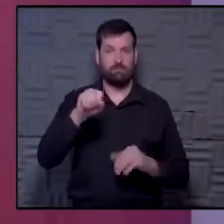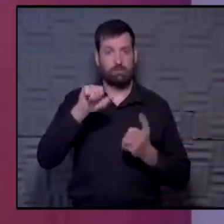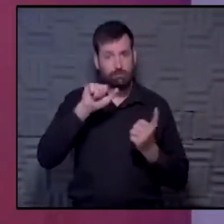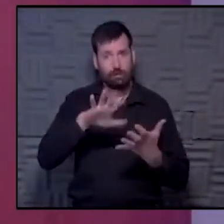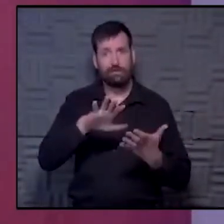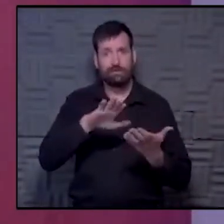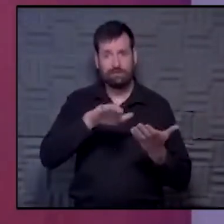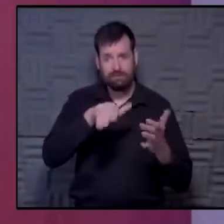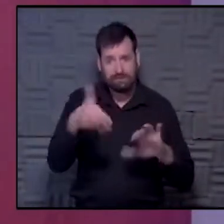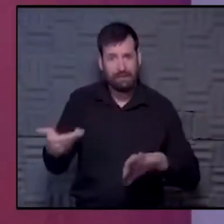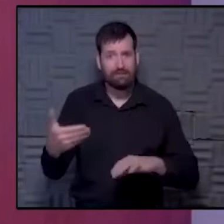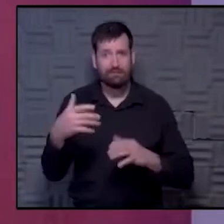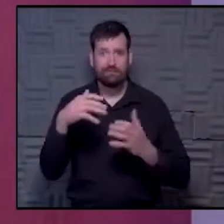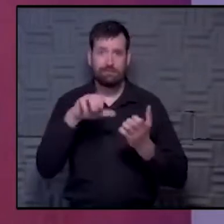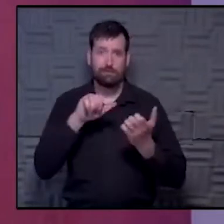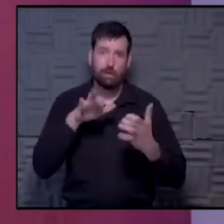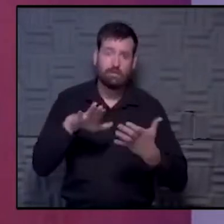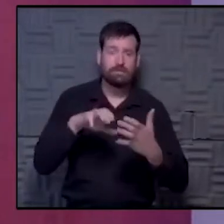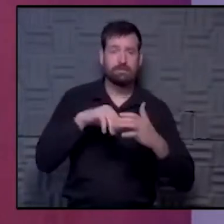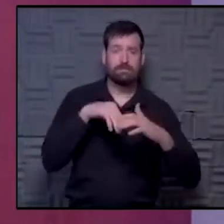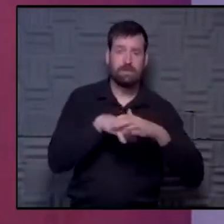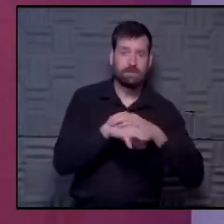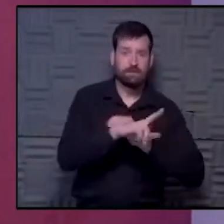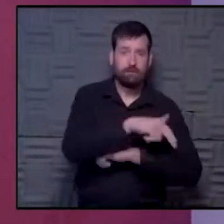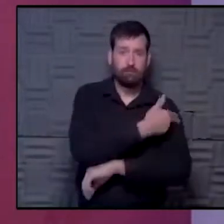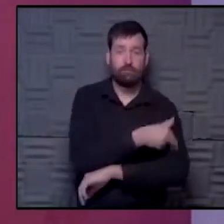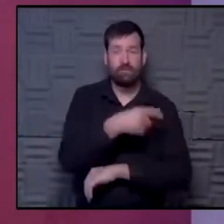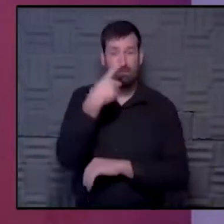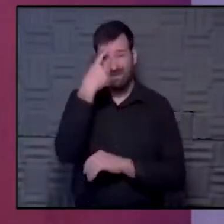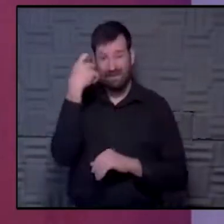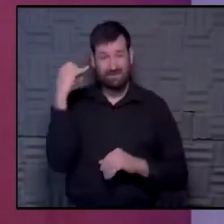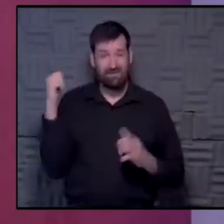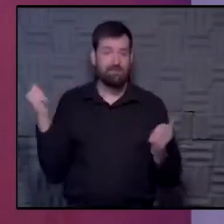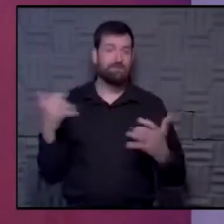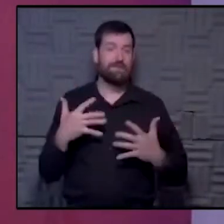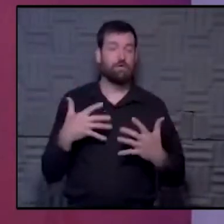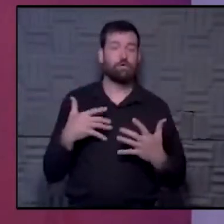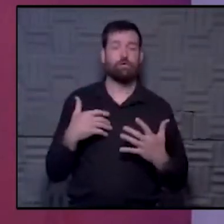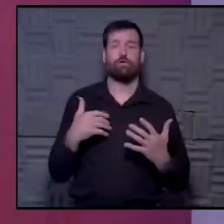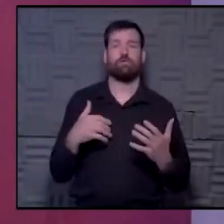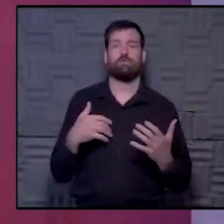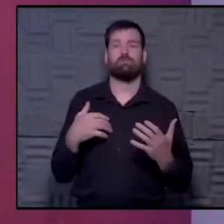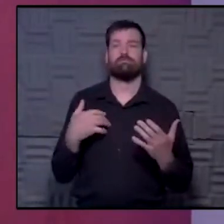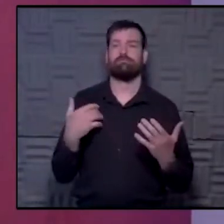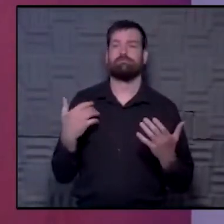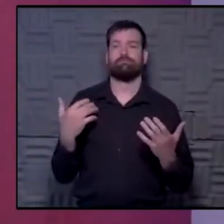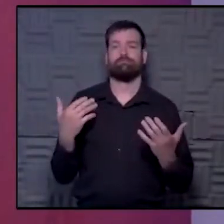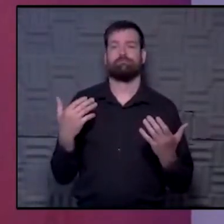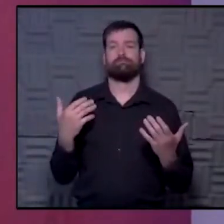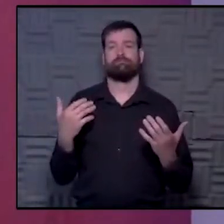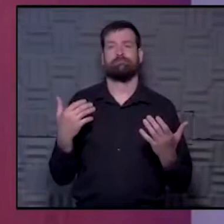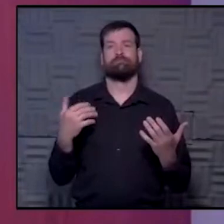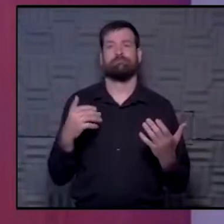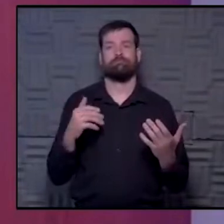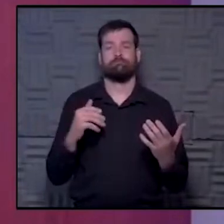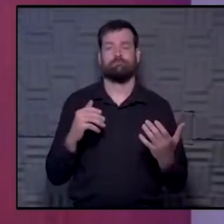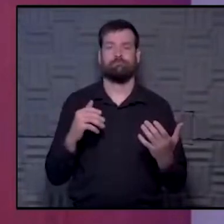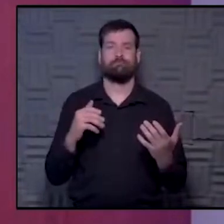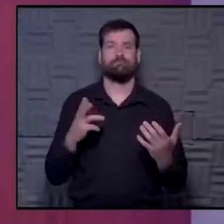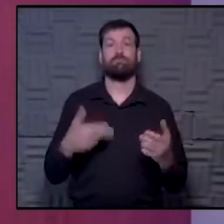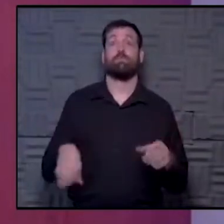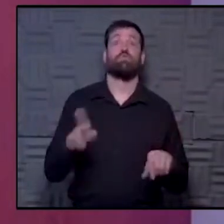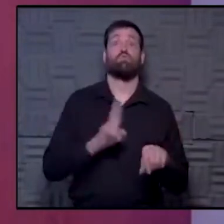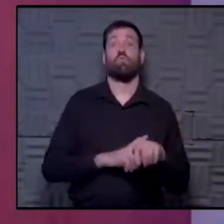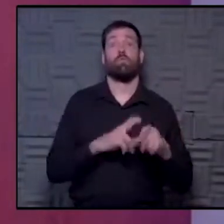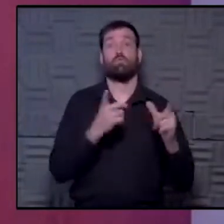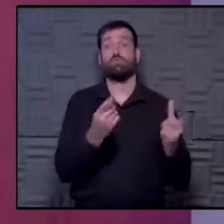hospitals and ICUs. And I would say this is, because of that fear, shutting down our normal